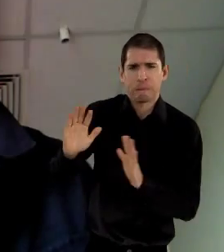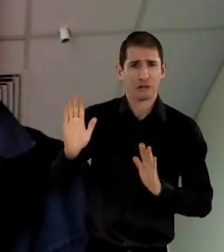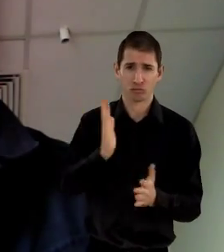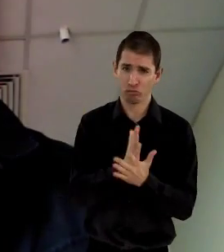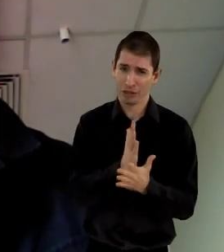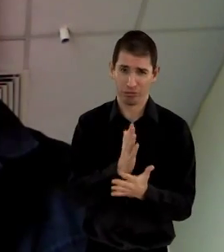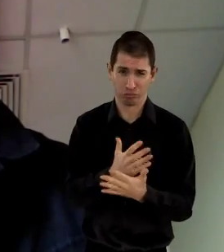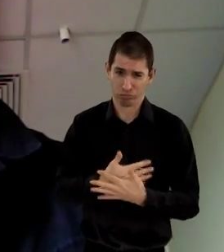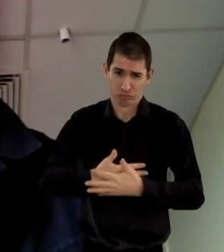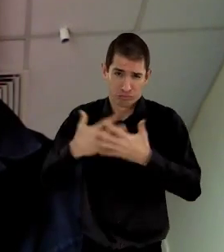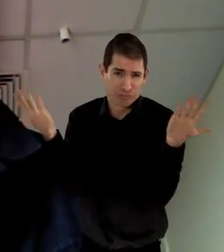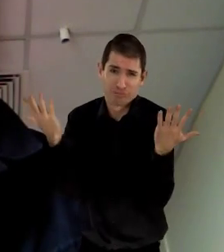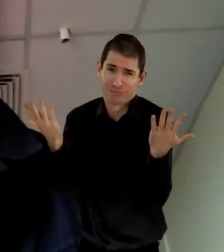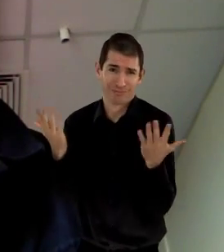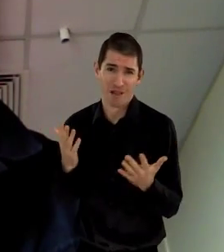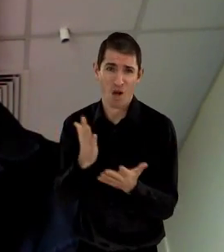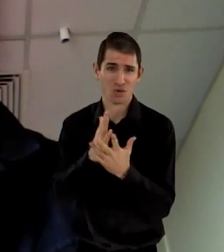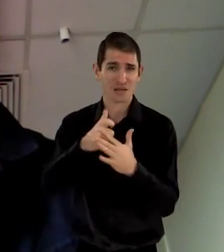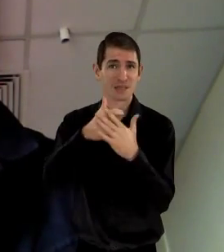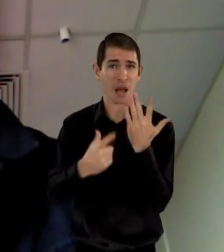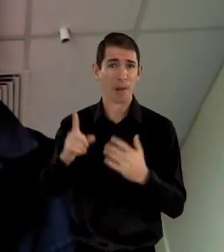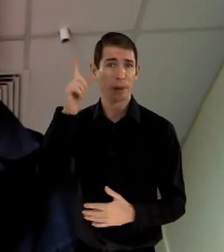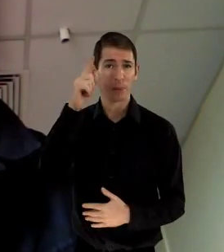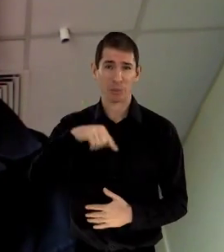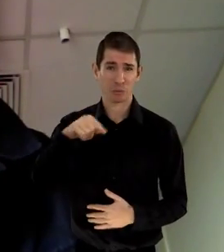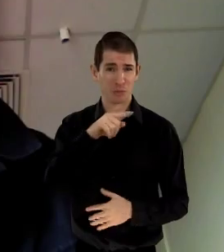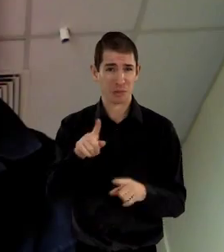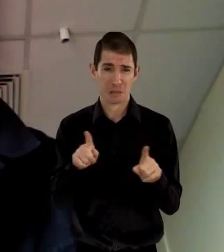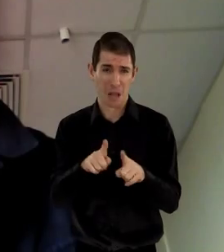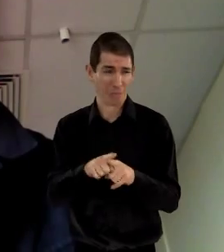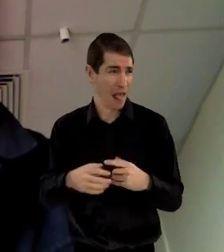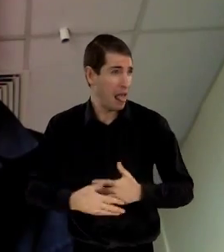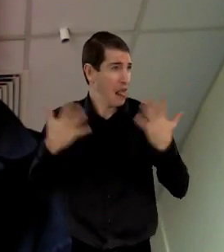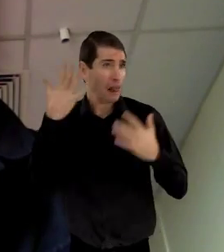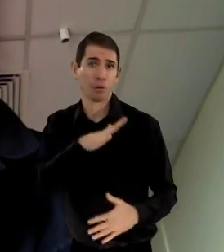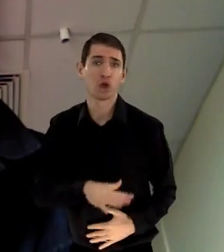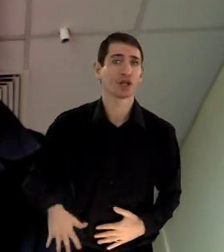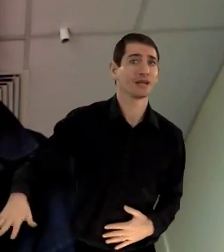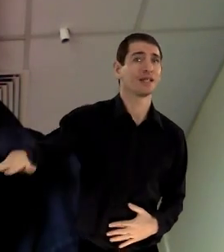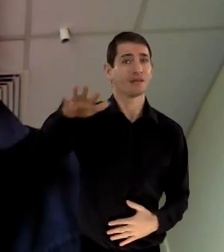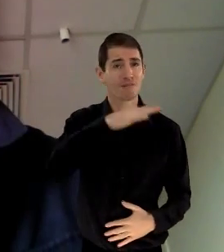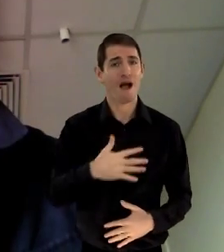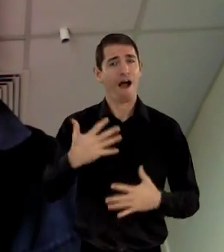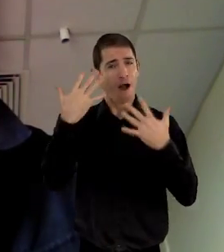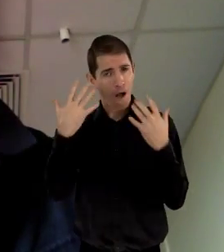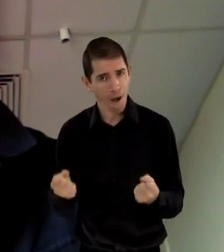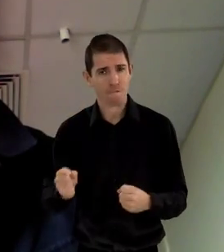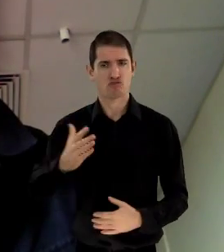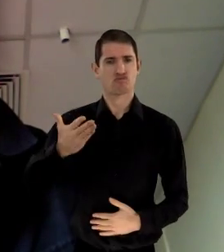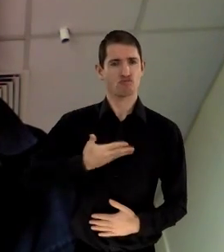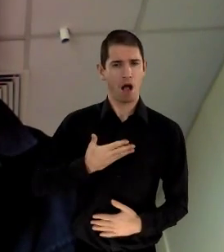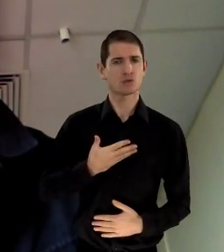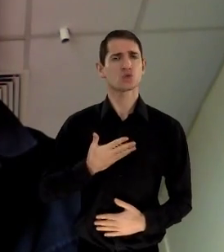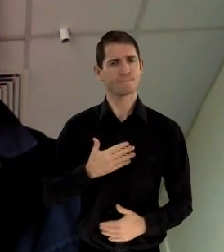It's not peculiar to one section of the community and disabled people are just